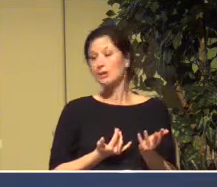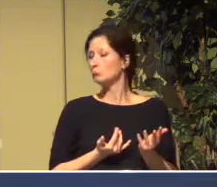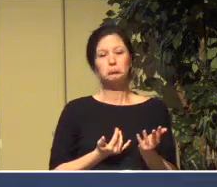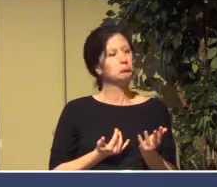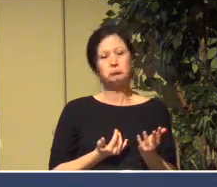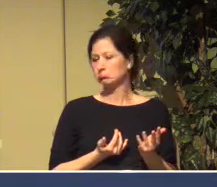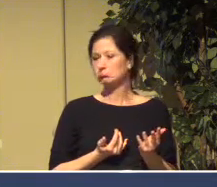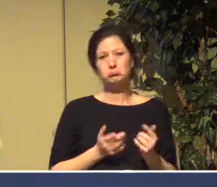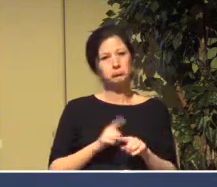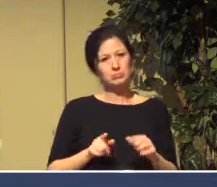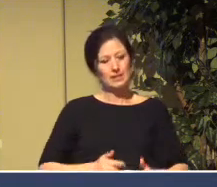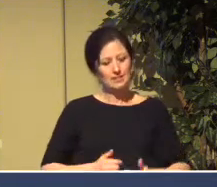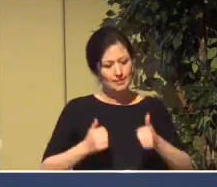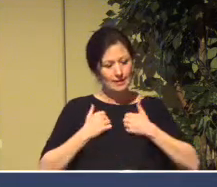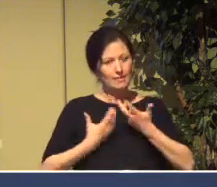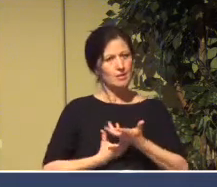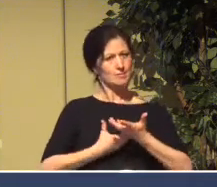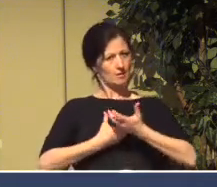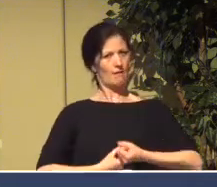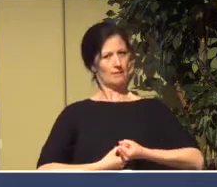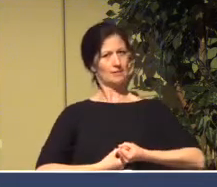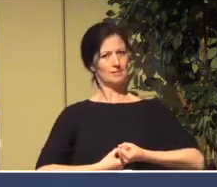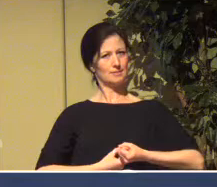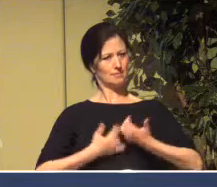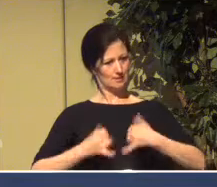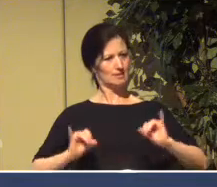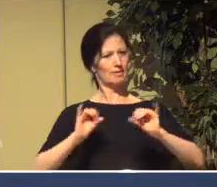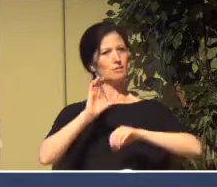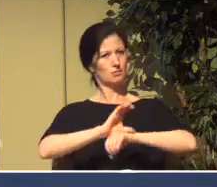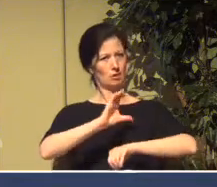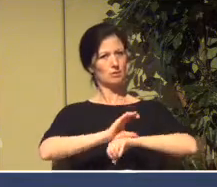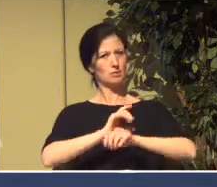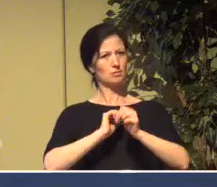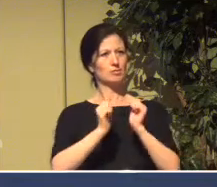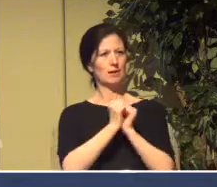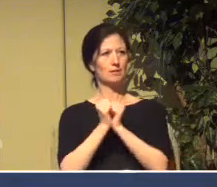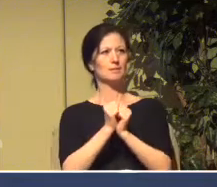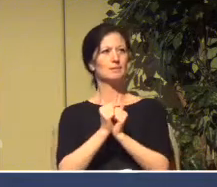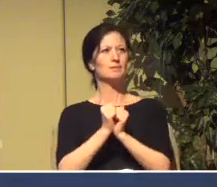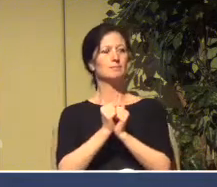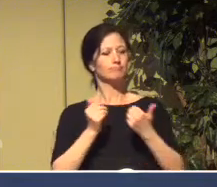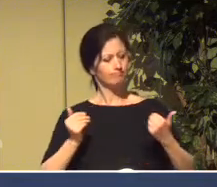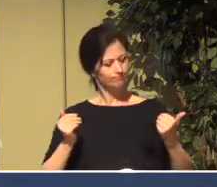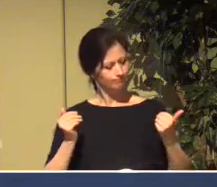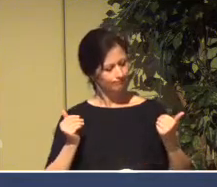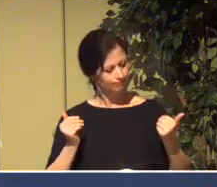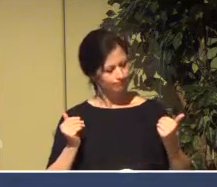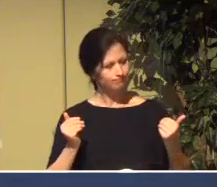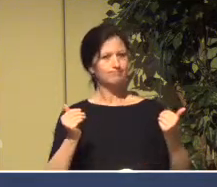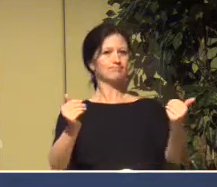being church here, now, and into the future, whatever that looks like.